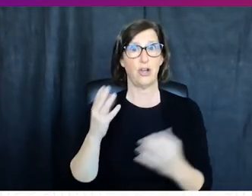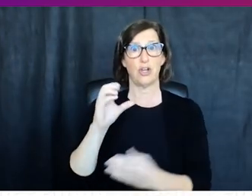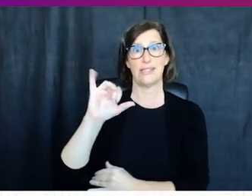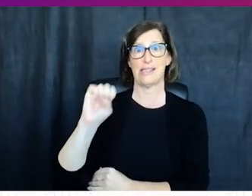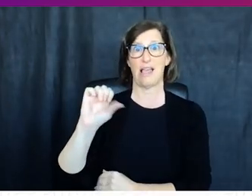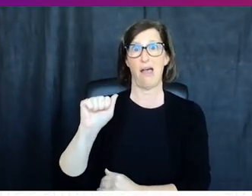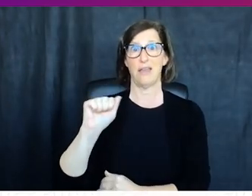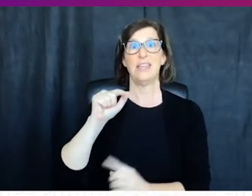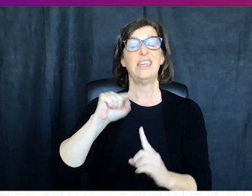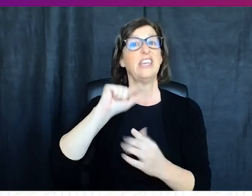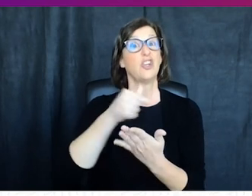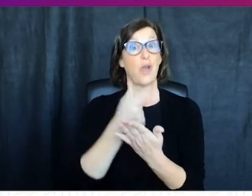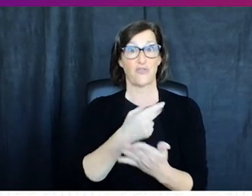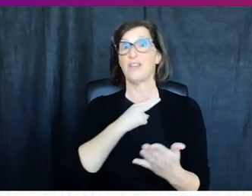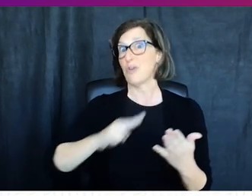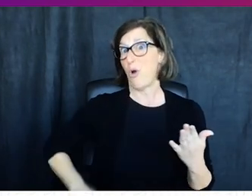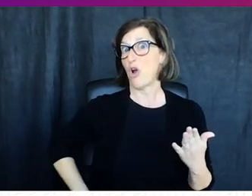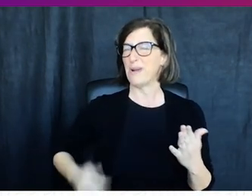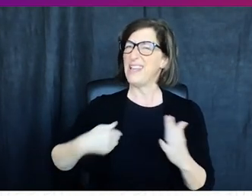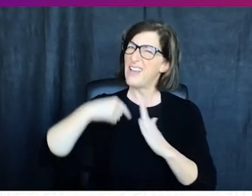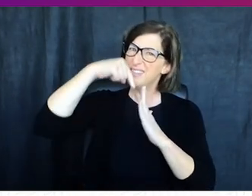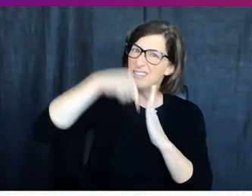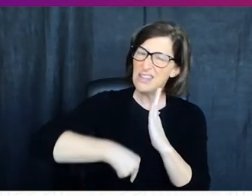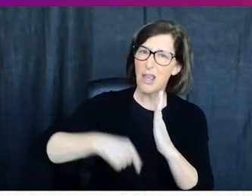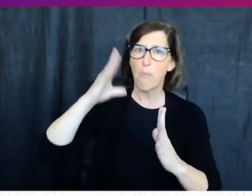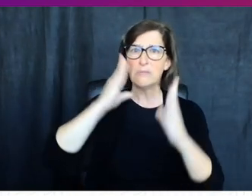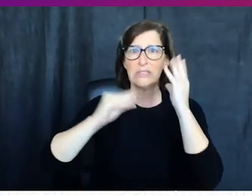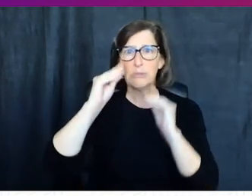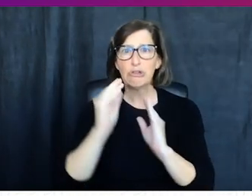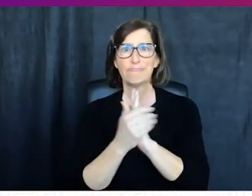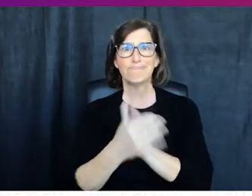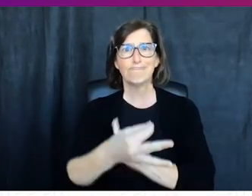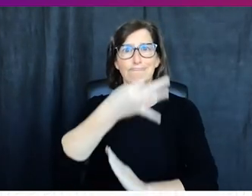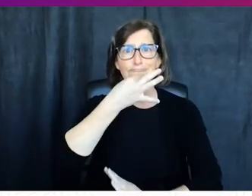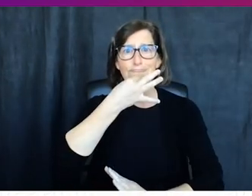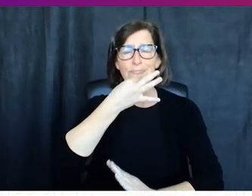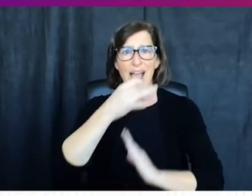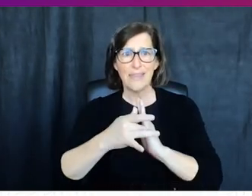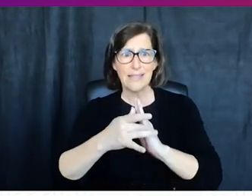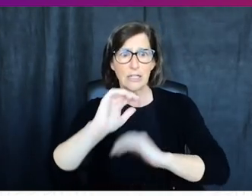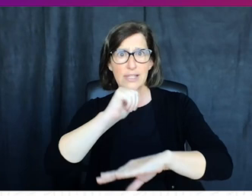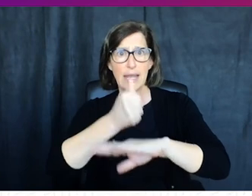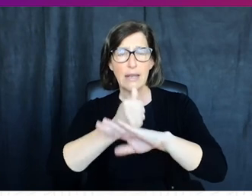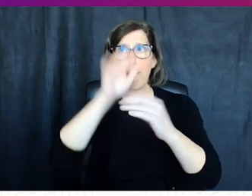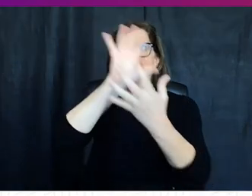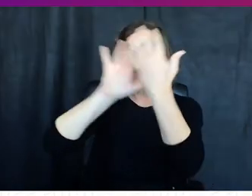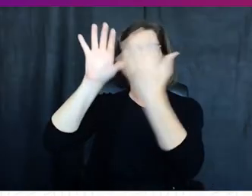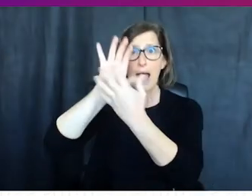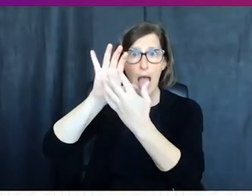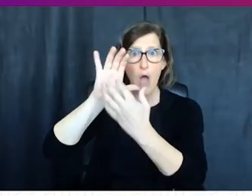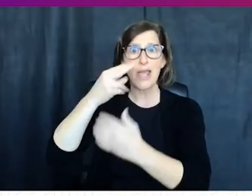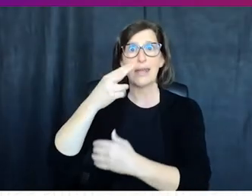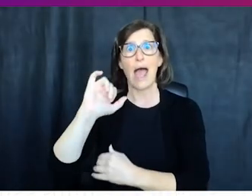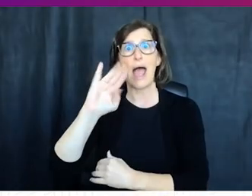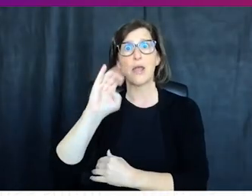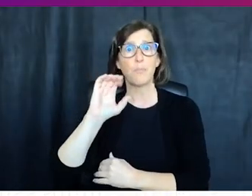cisa a harvard graduate grant has deep experience and expertise both on the technical implementation of cloud and hybrid